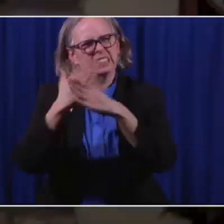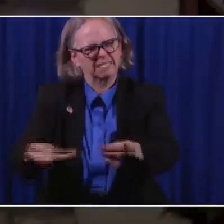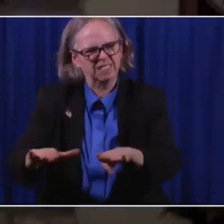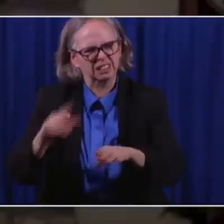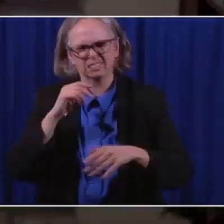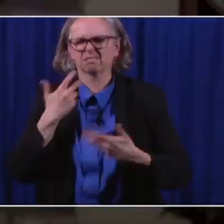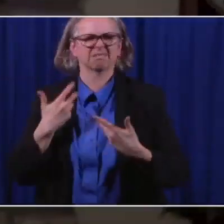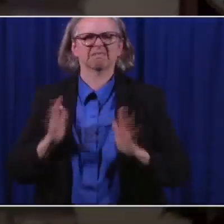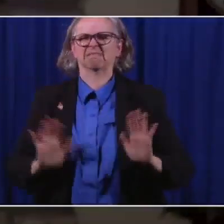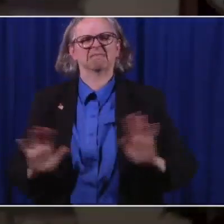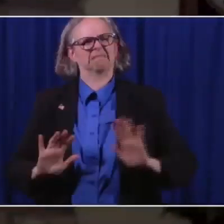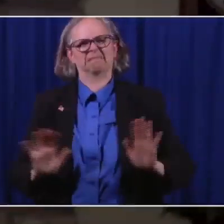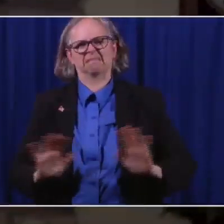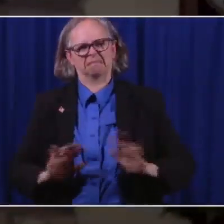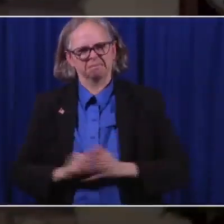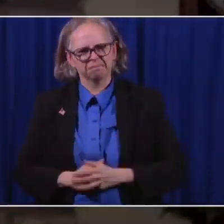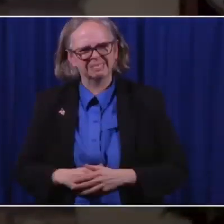time now for healing.